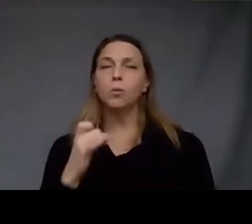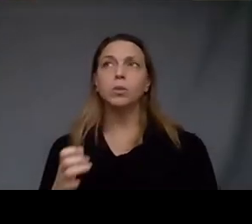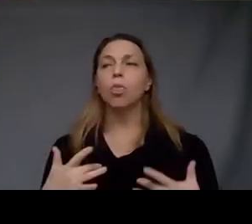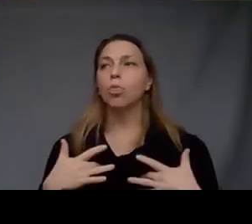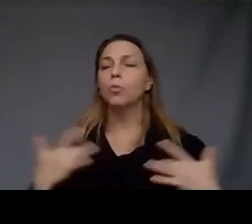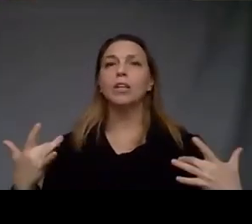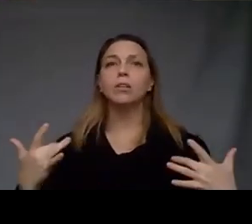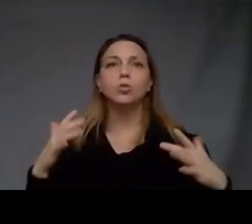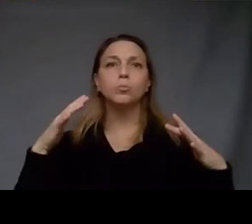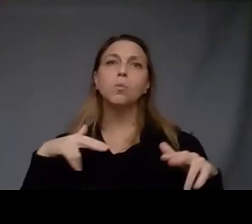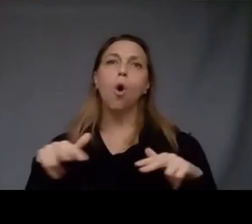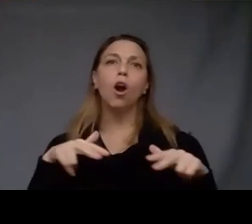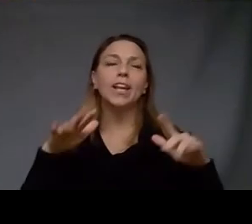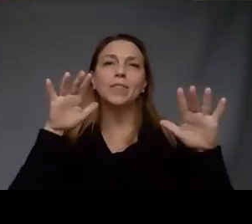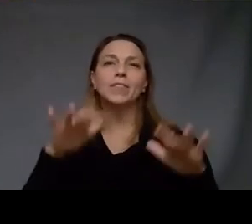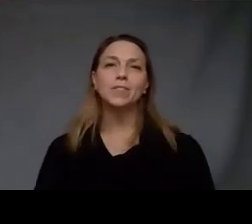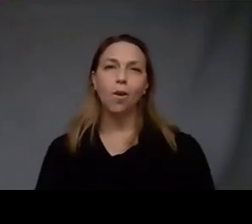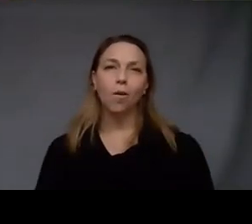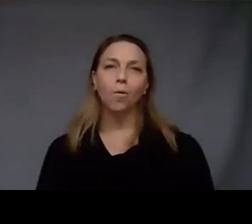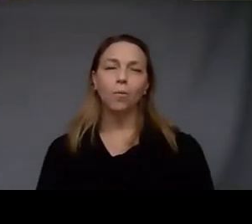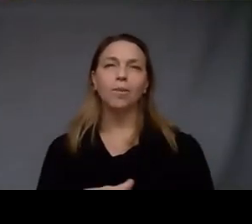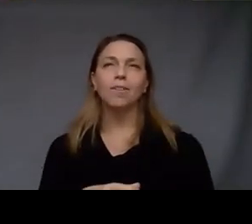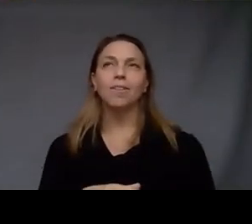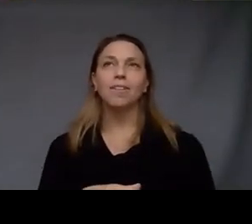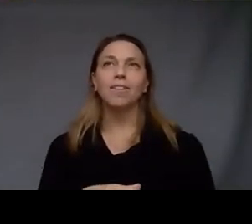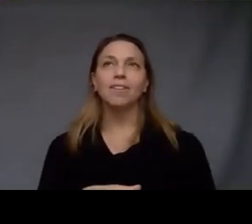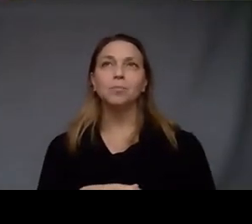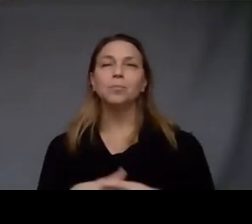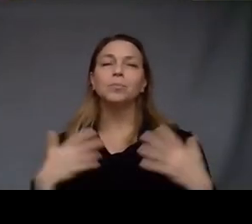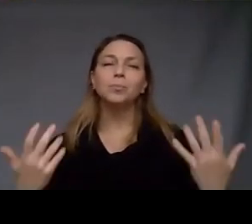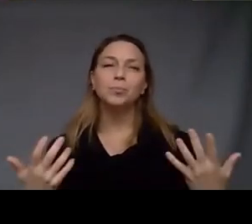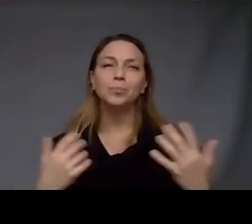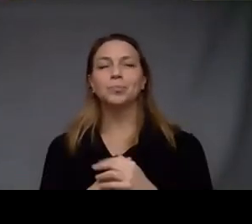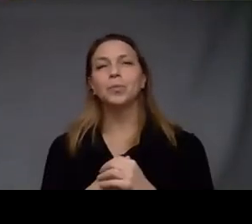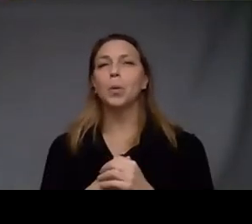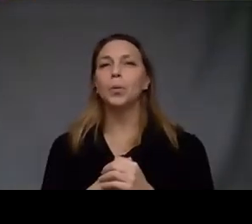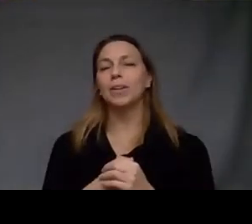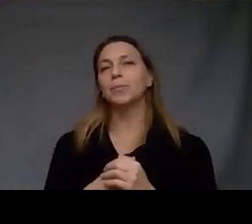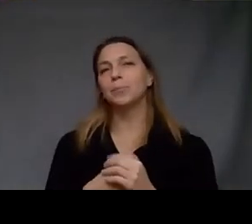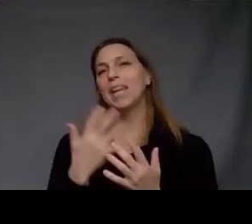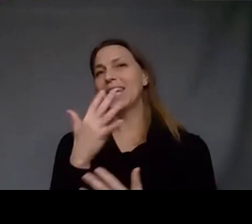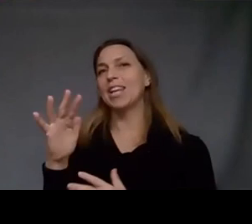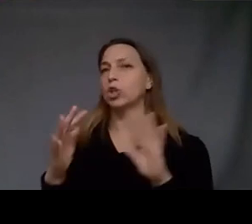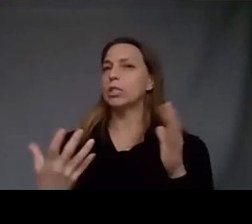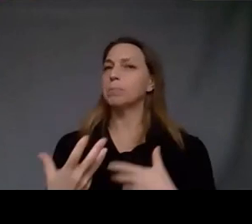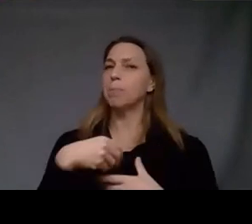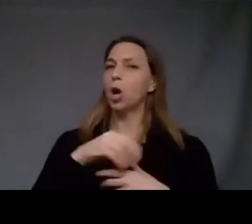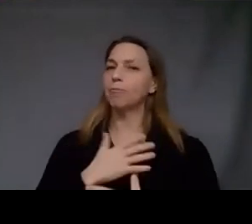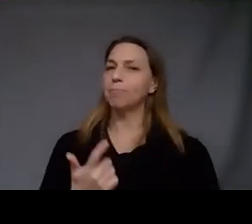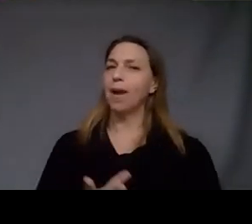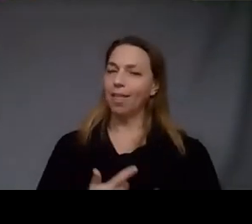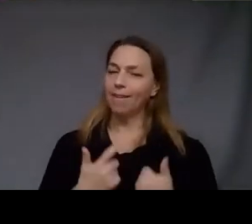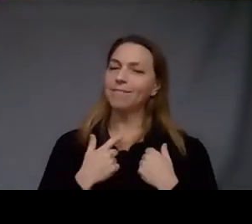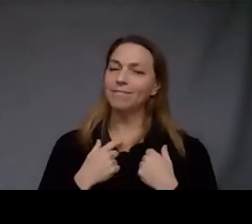snow so I think nature has been part of my life and it's a great balm